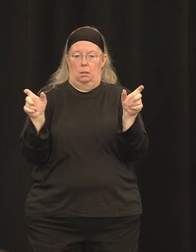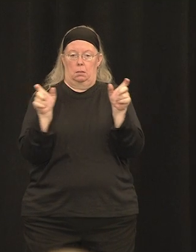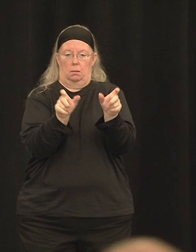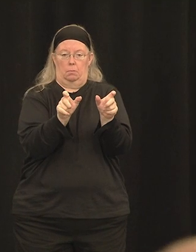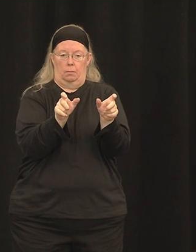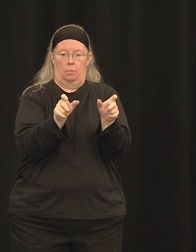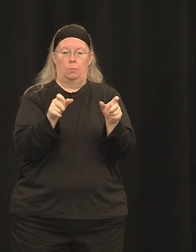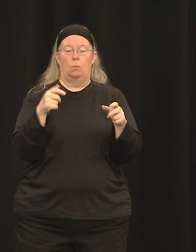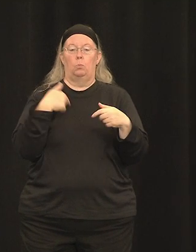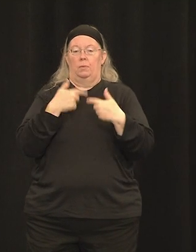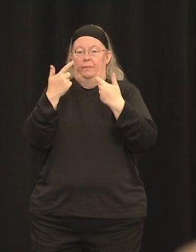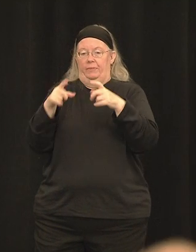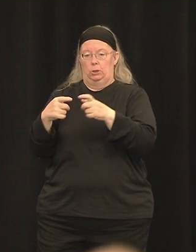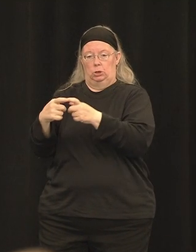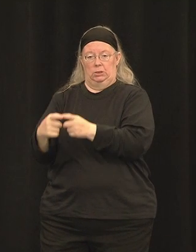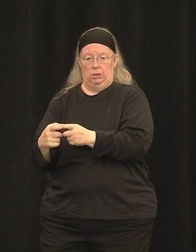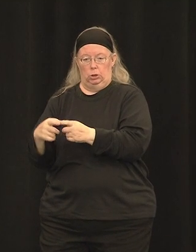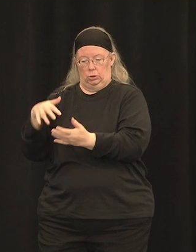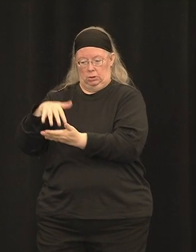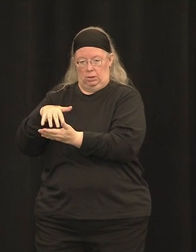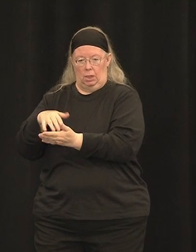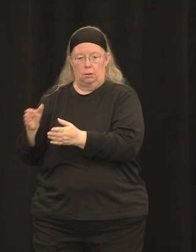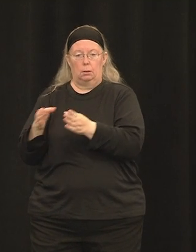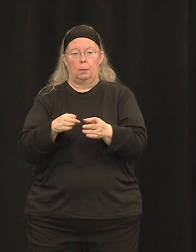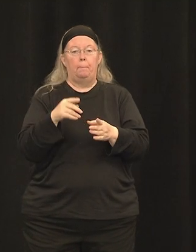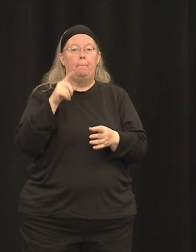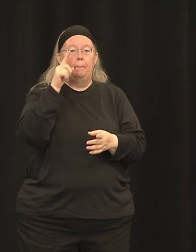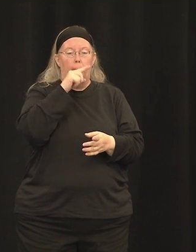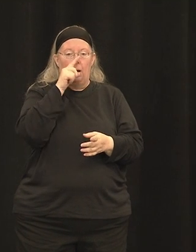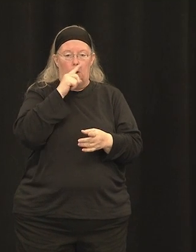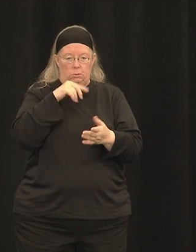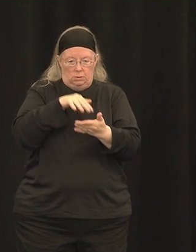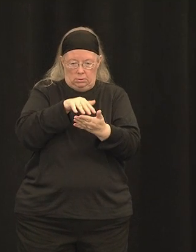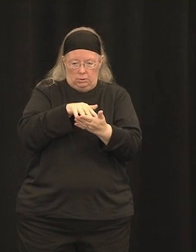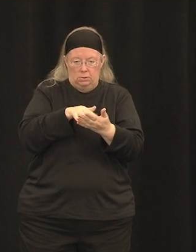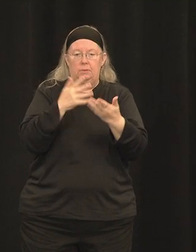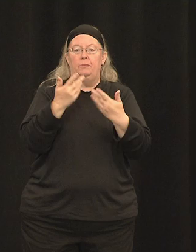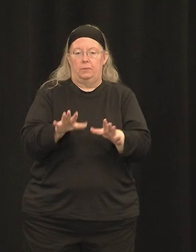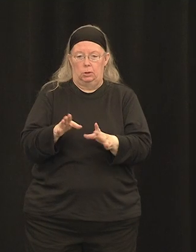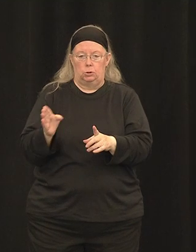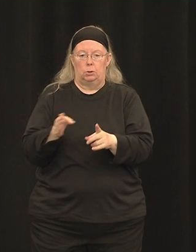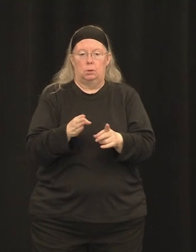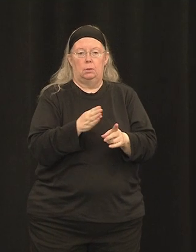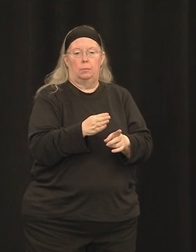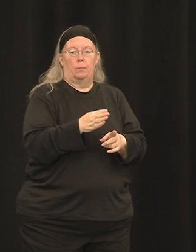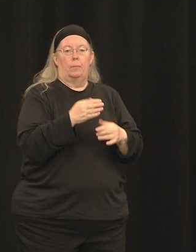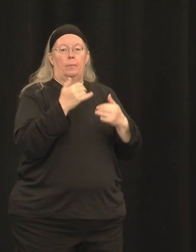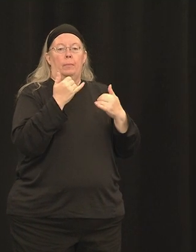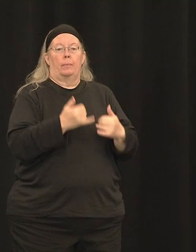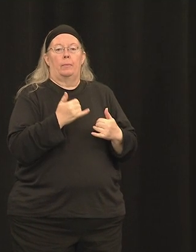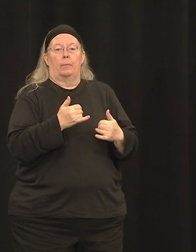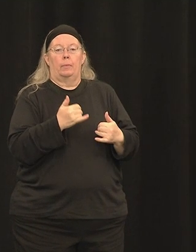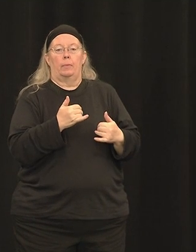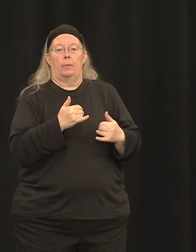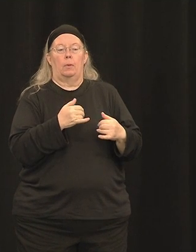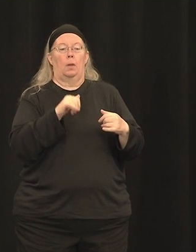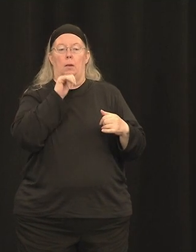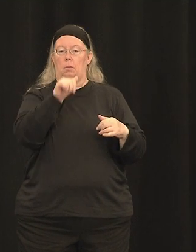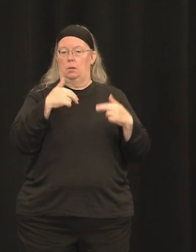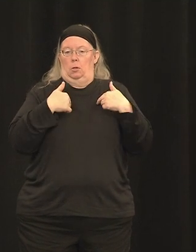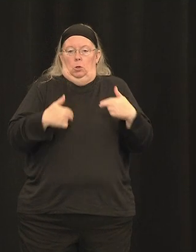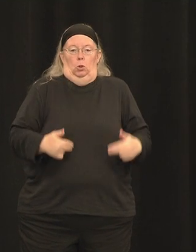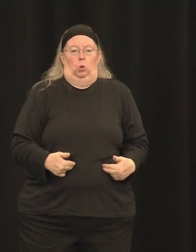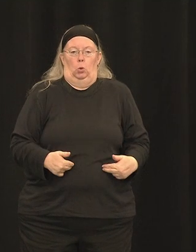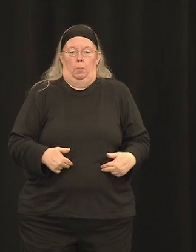retina, and most recently in the retina of a clinically relevant species, a non-human primate or a monkey. We've shown